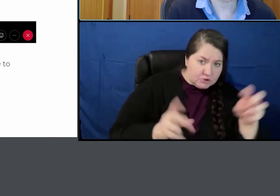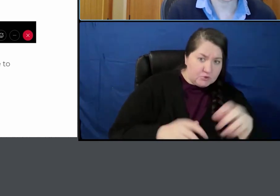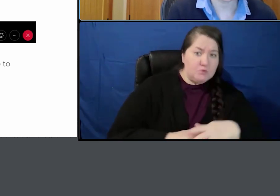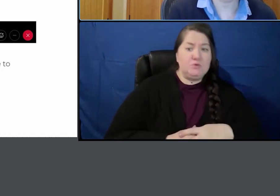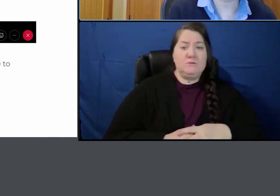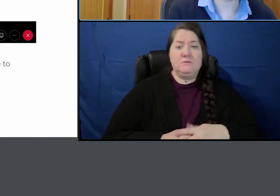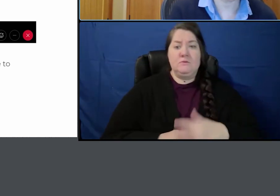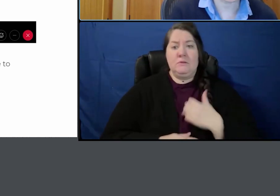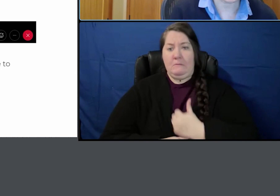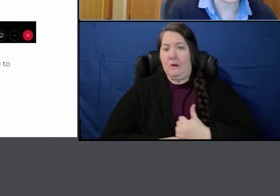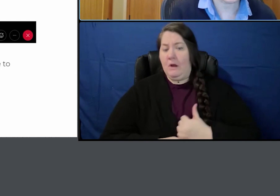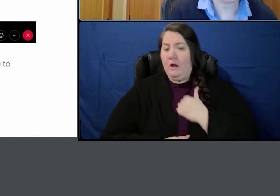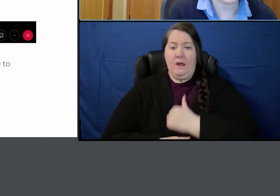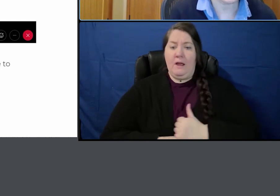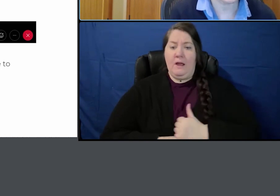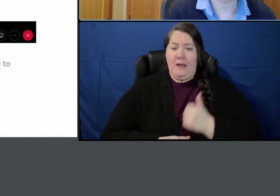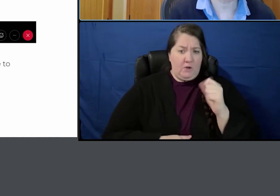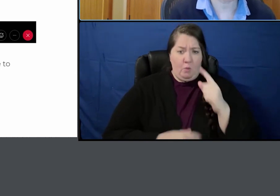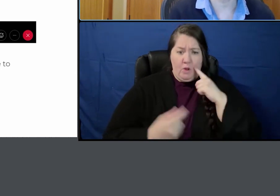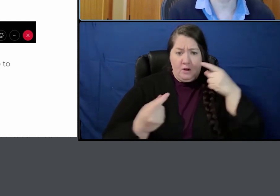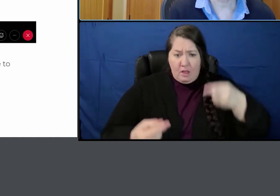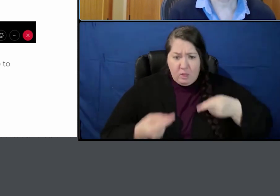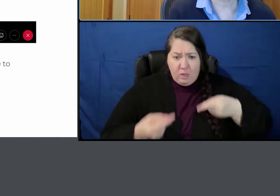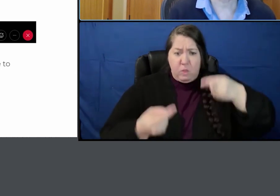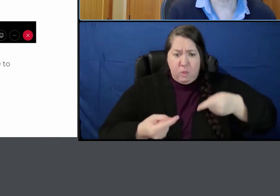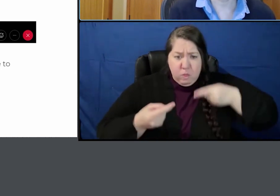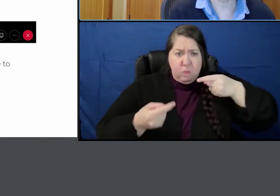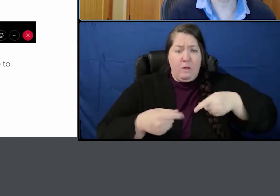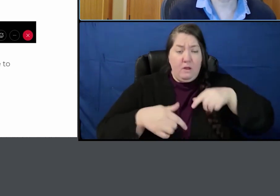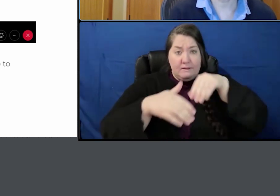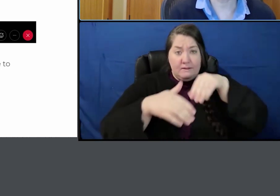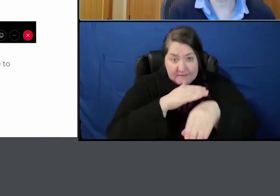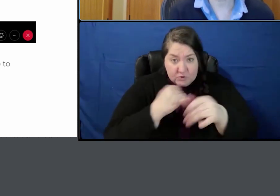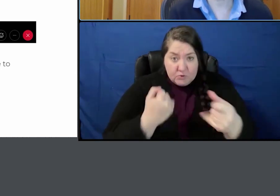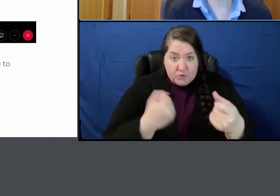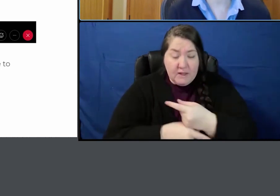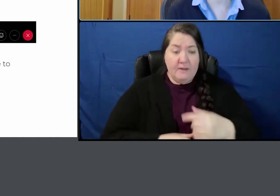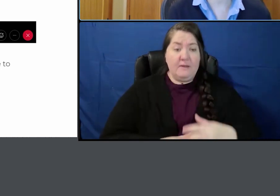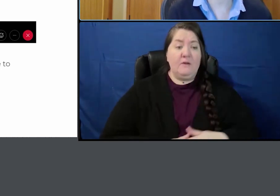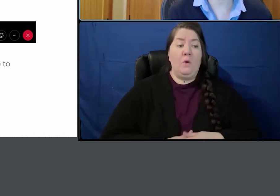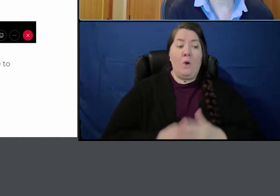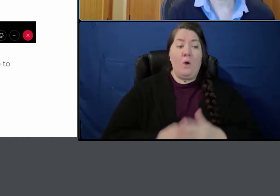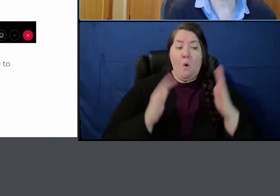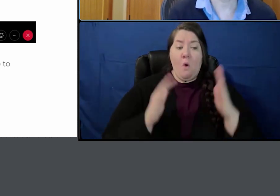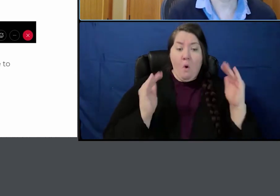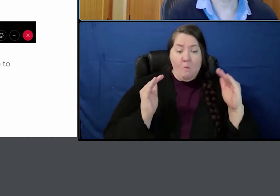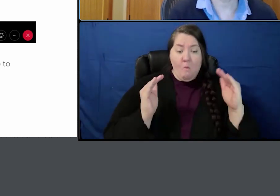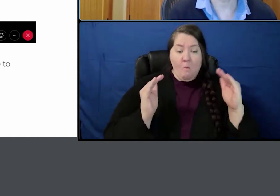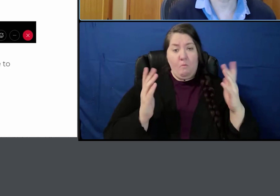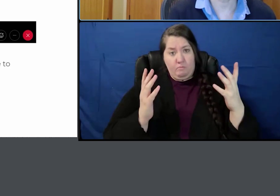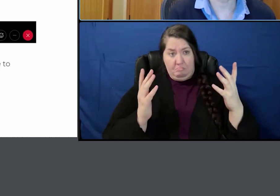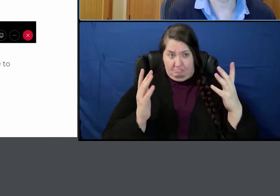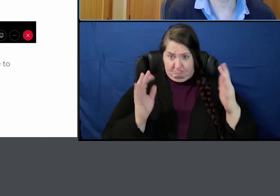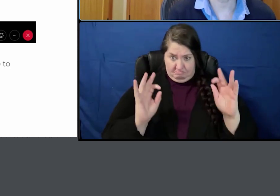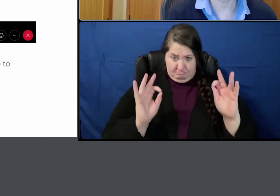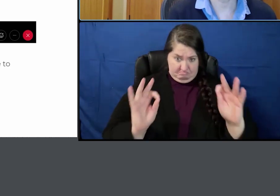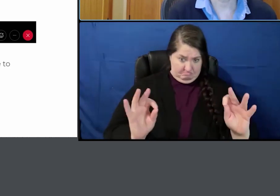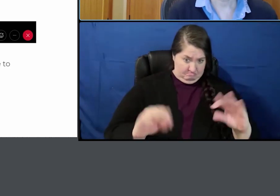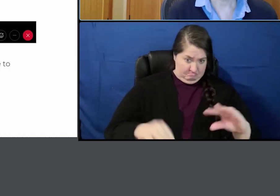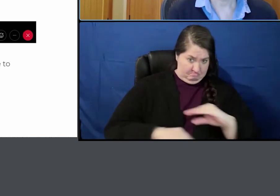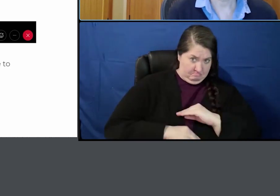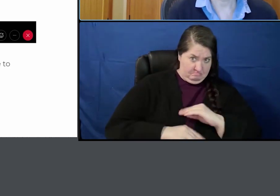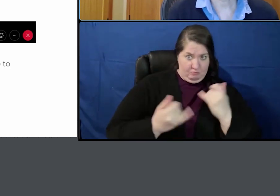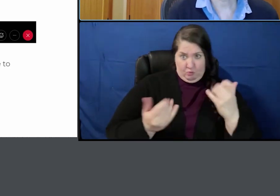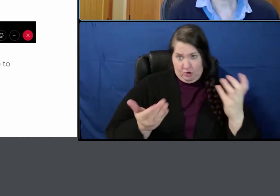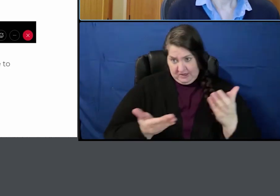apologize to anybody who's had who had difficulties getting in, but we hope that everyone will find their way here.